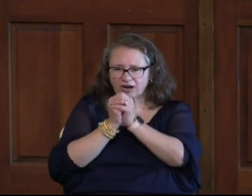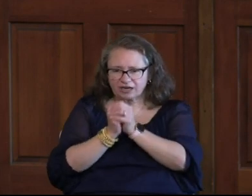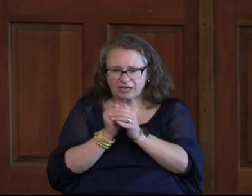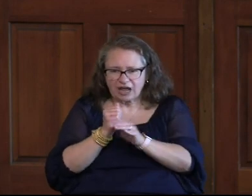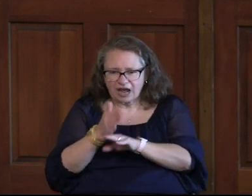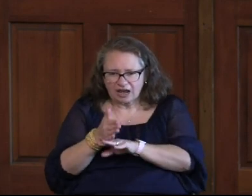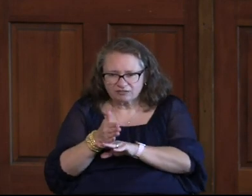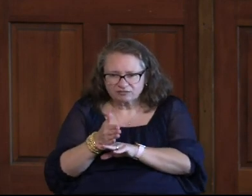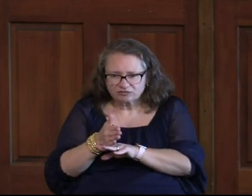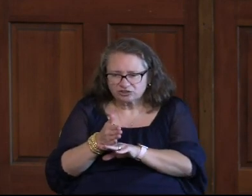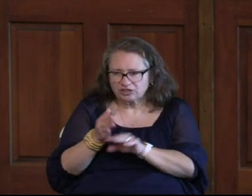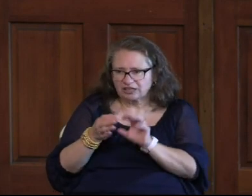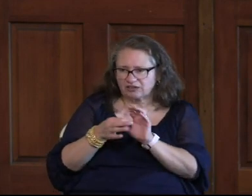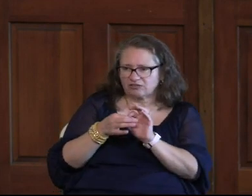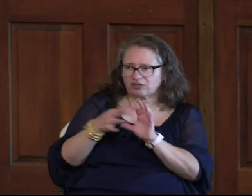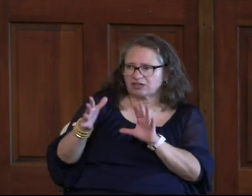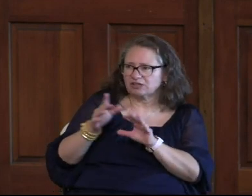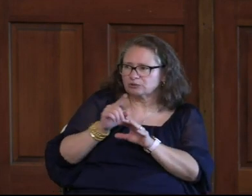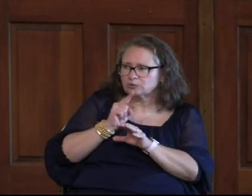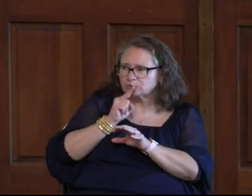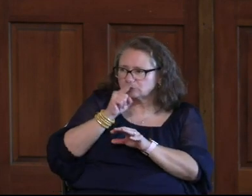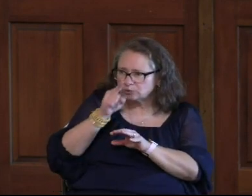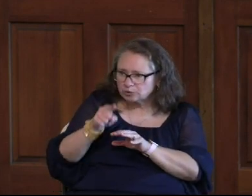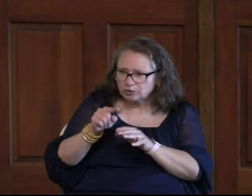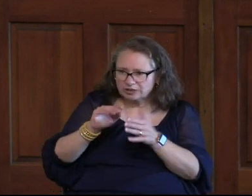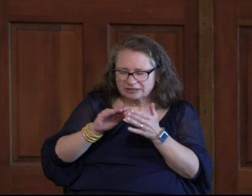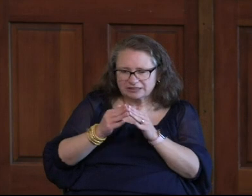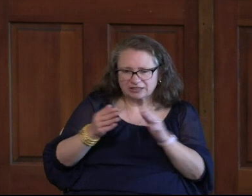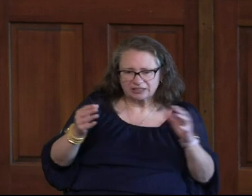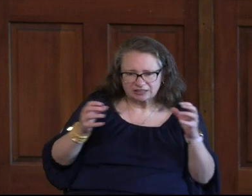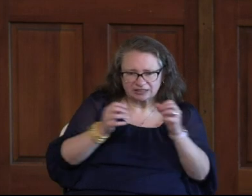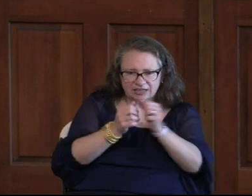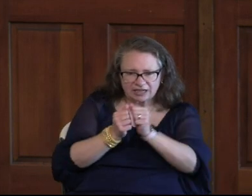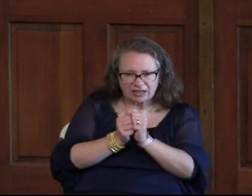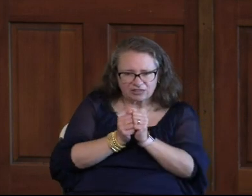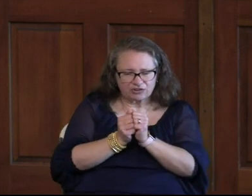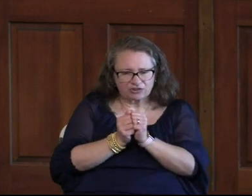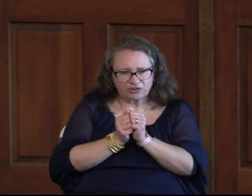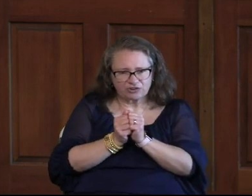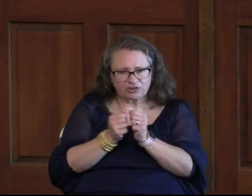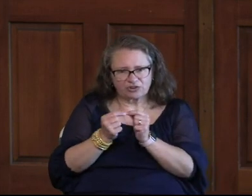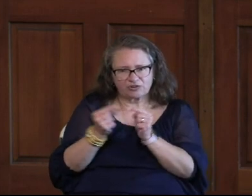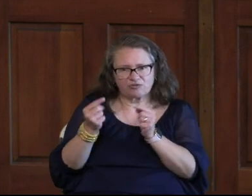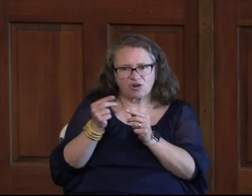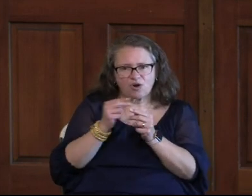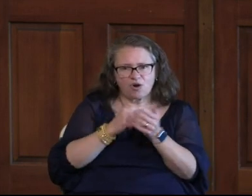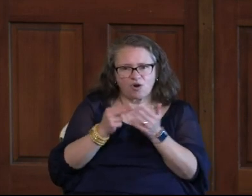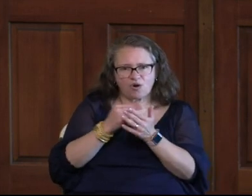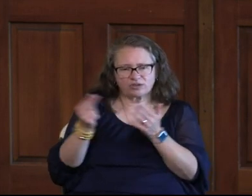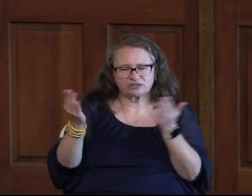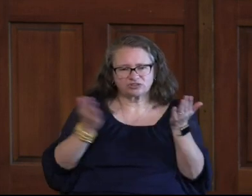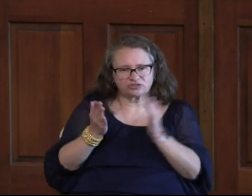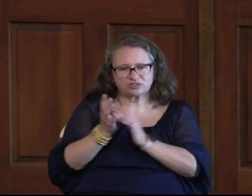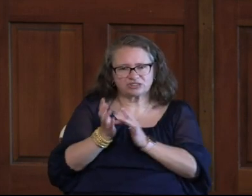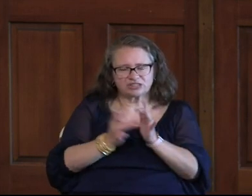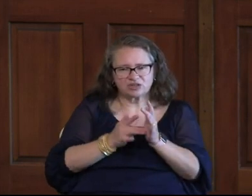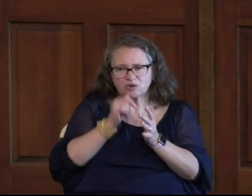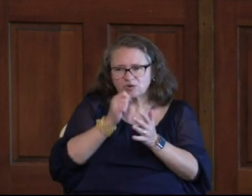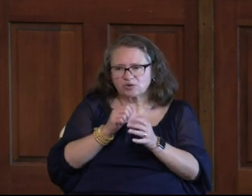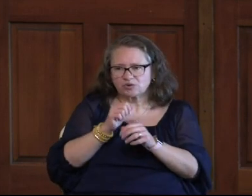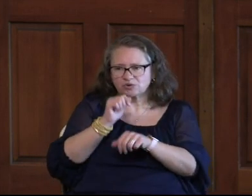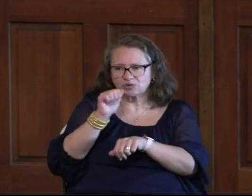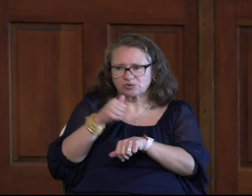After They Get Released For Truly In This City We're Gathered Together Against Your Holy Servant Jesus Whom You Anointed